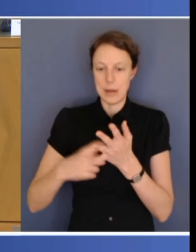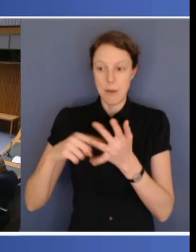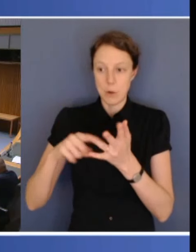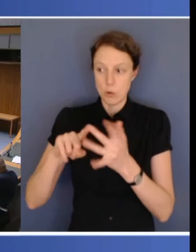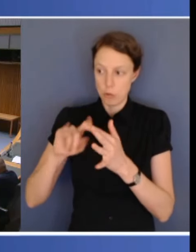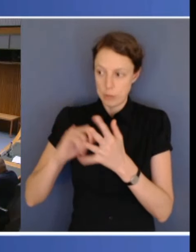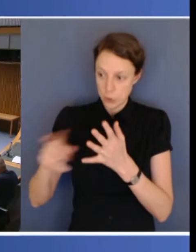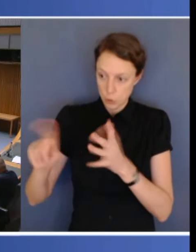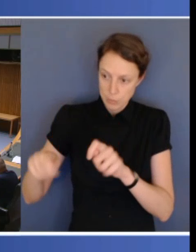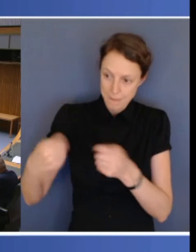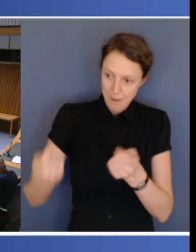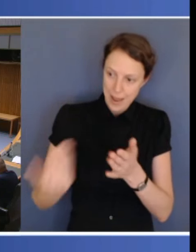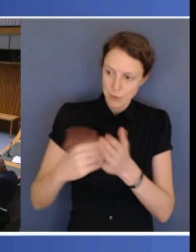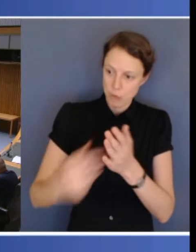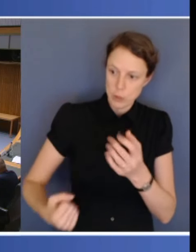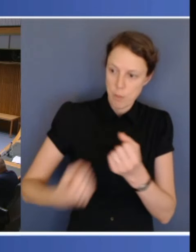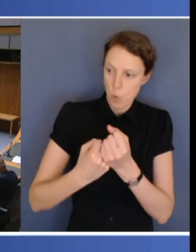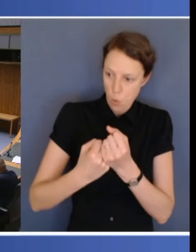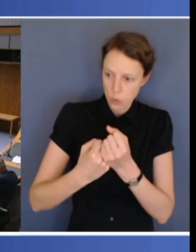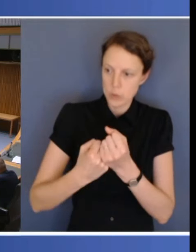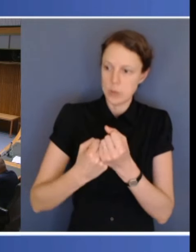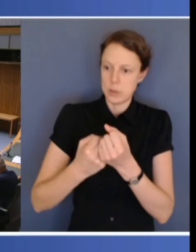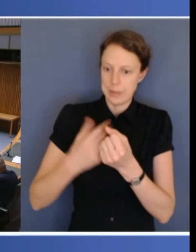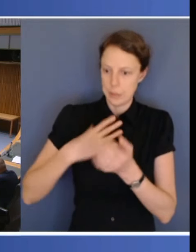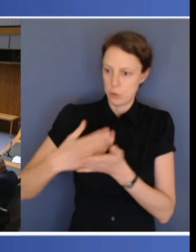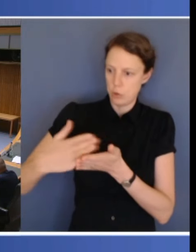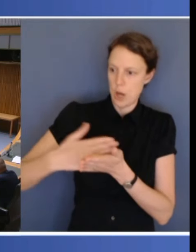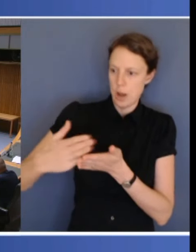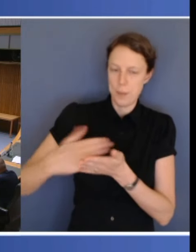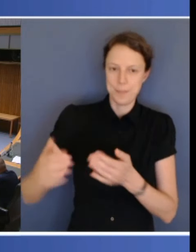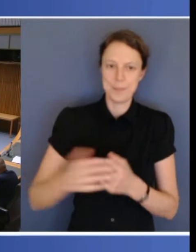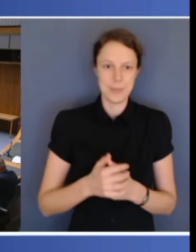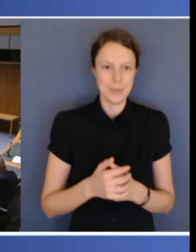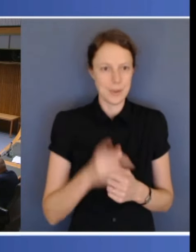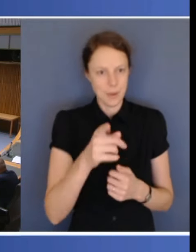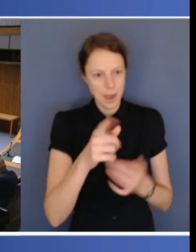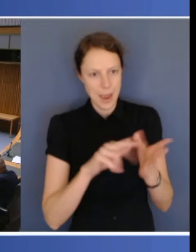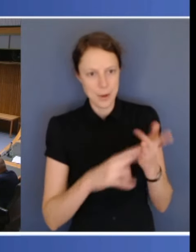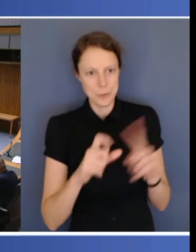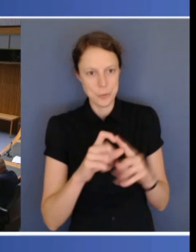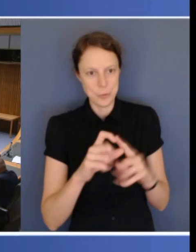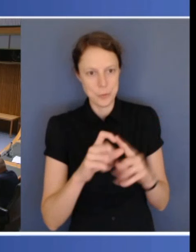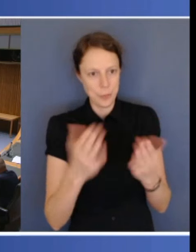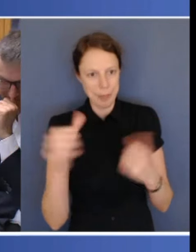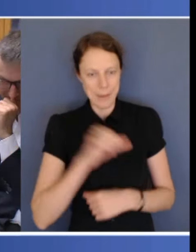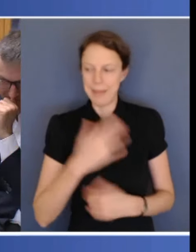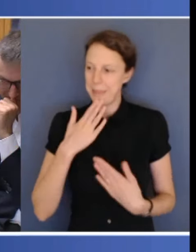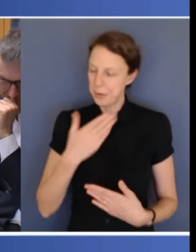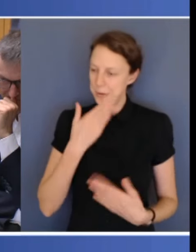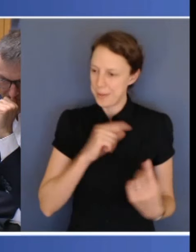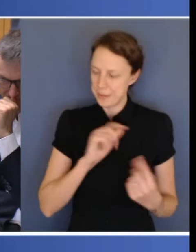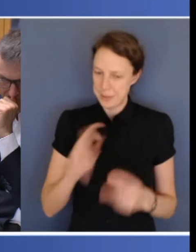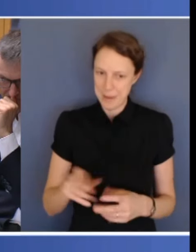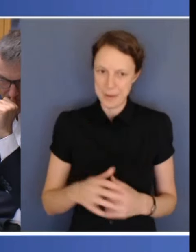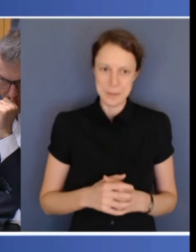Andrew, welcome back. Thank you. Thank you, Prime Minister. Nice to be back. On the extending the GSD deal